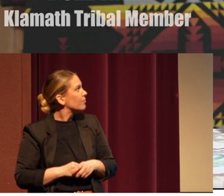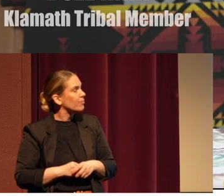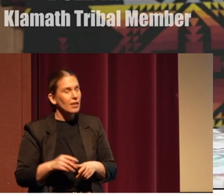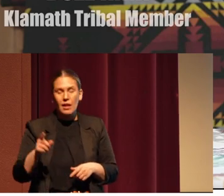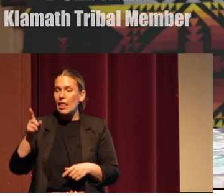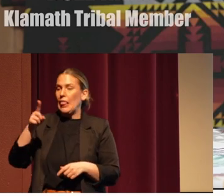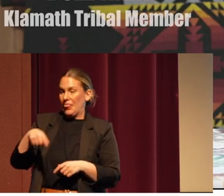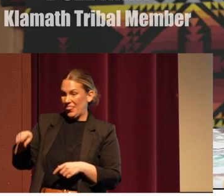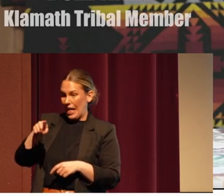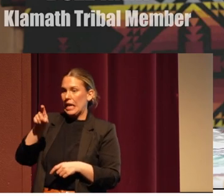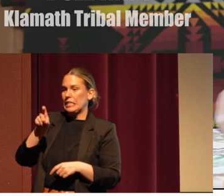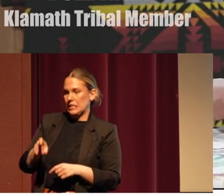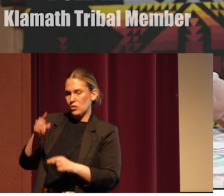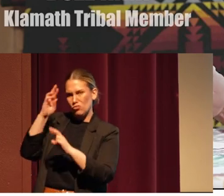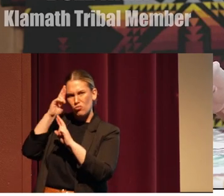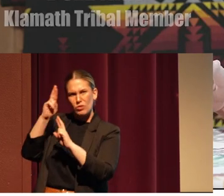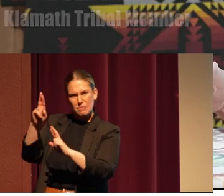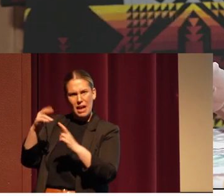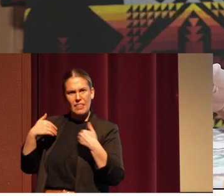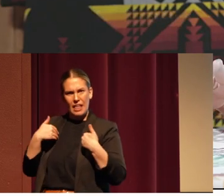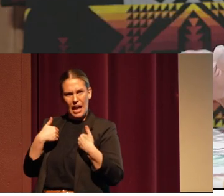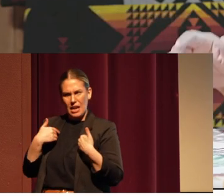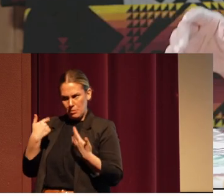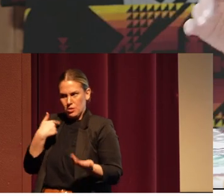respect for the animals that we eat.